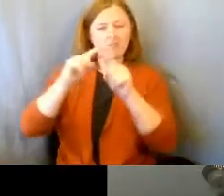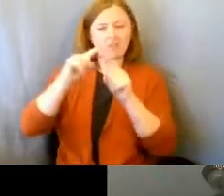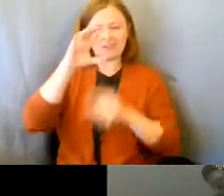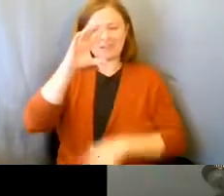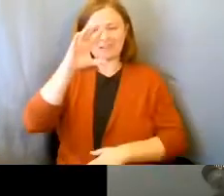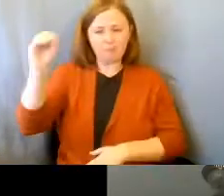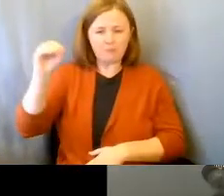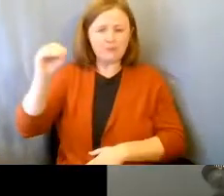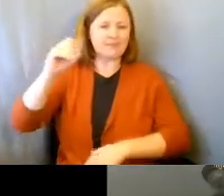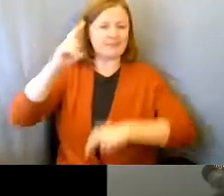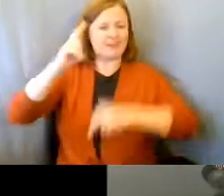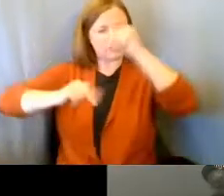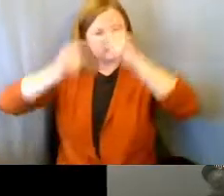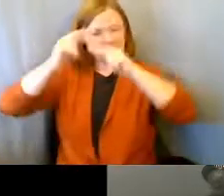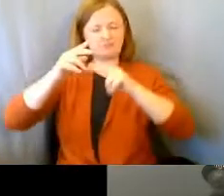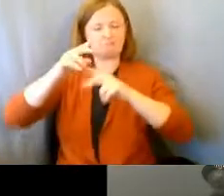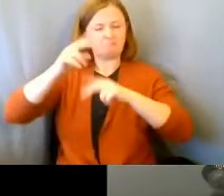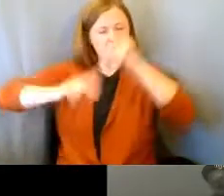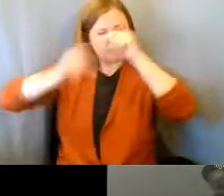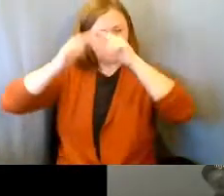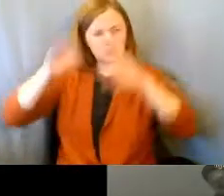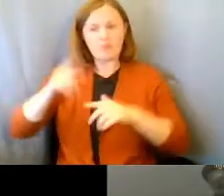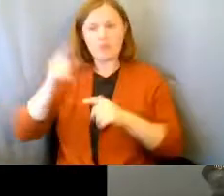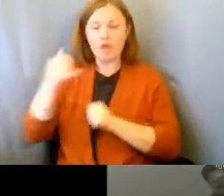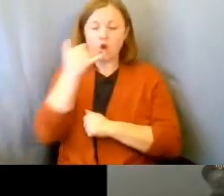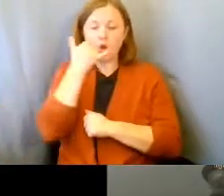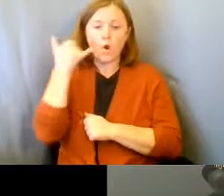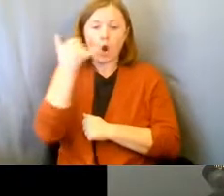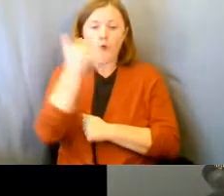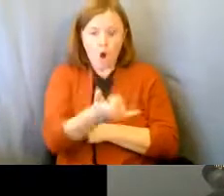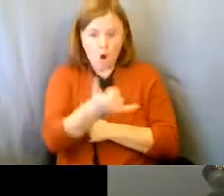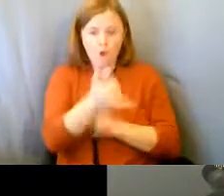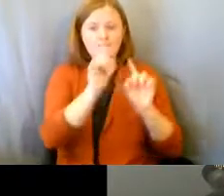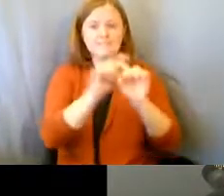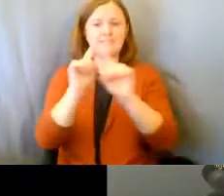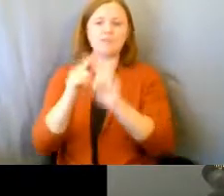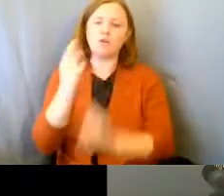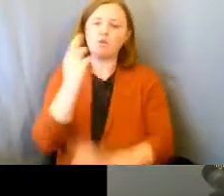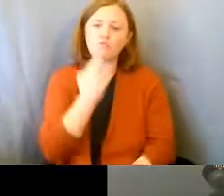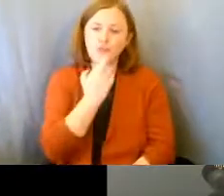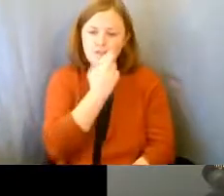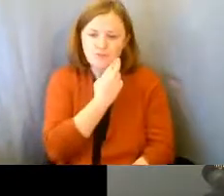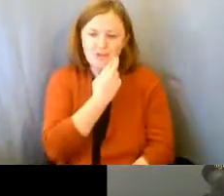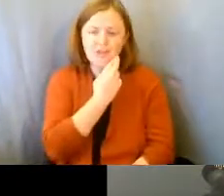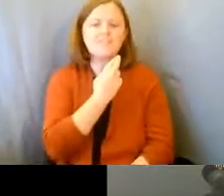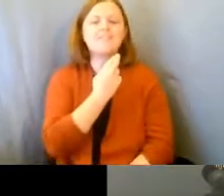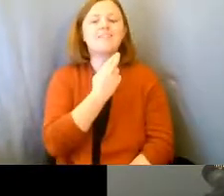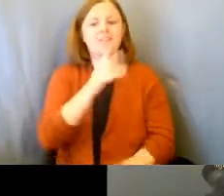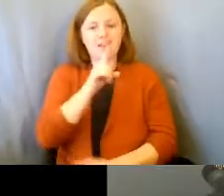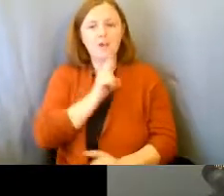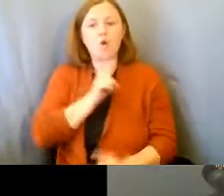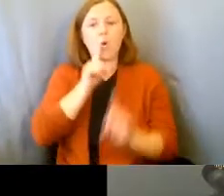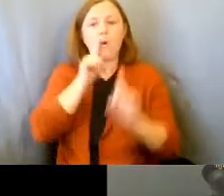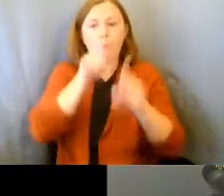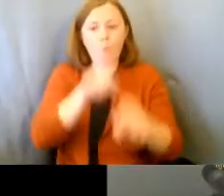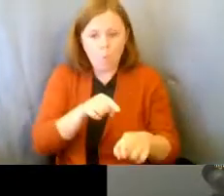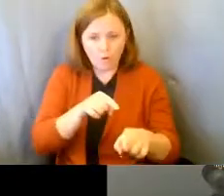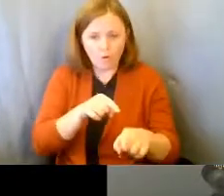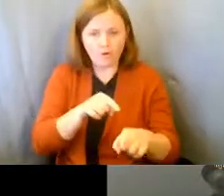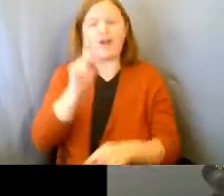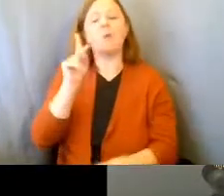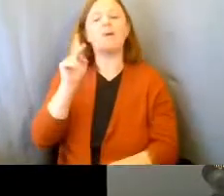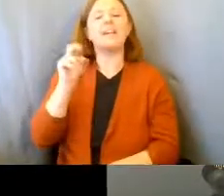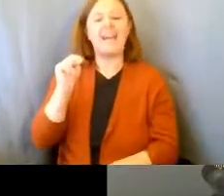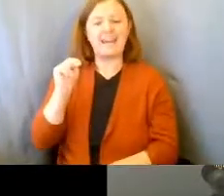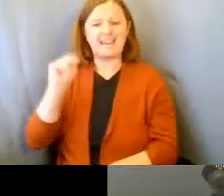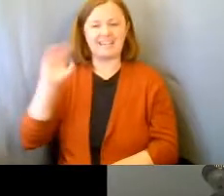construction sites. They could call in to different restaurants and place their order. Kin would pick up the